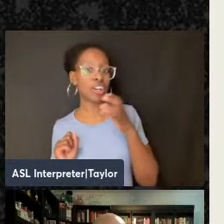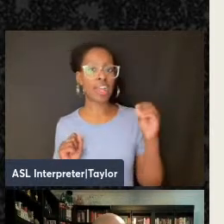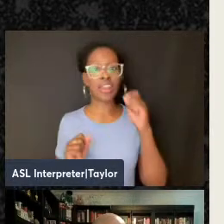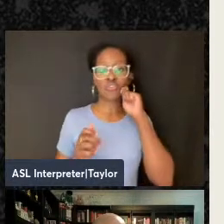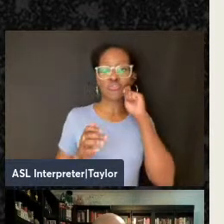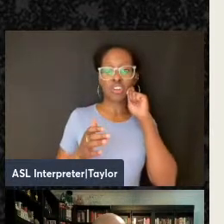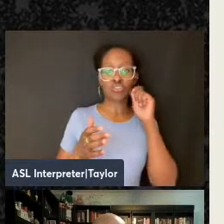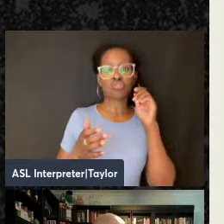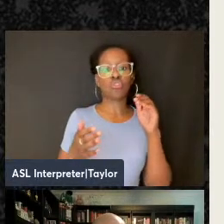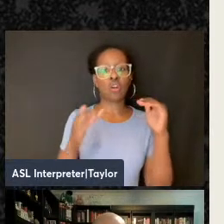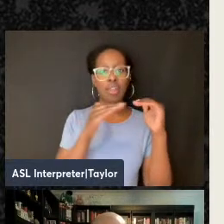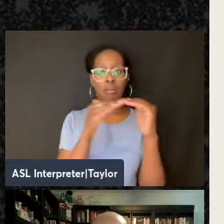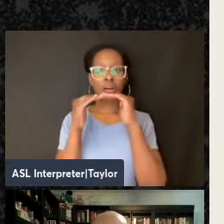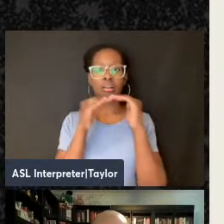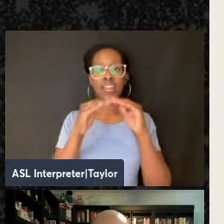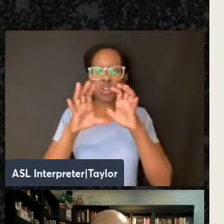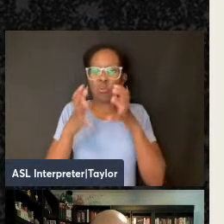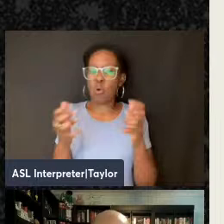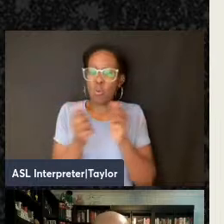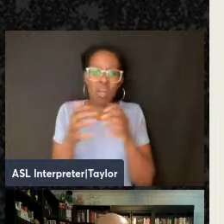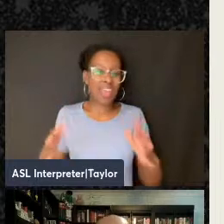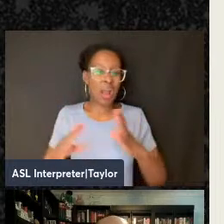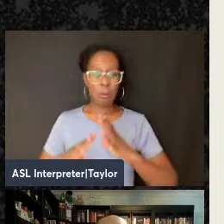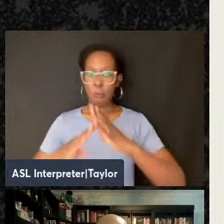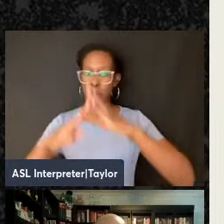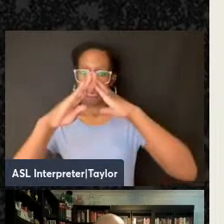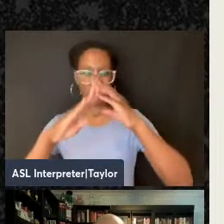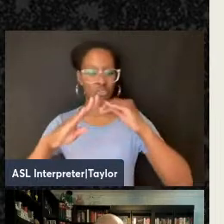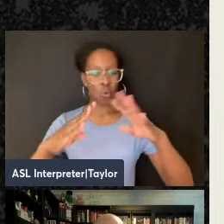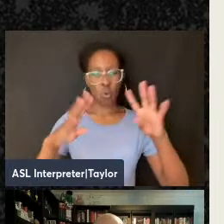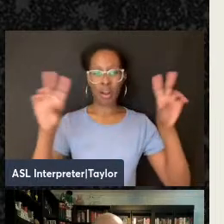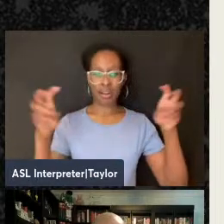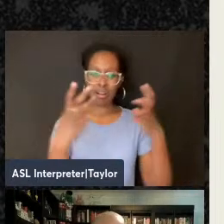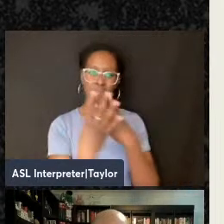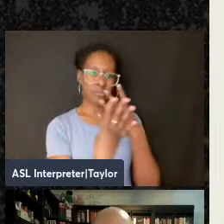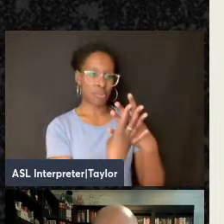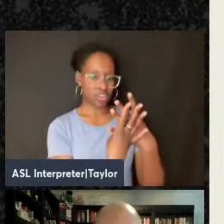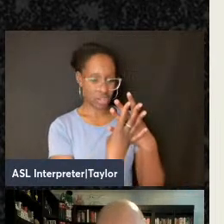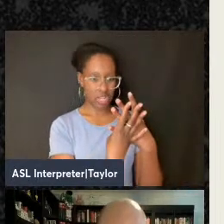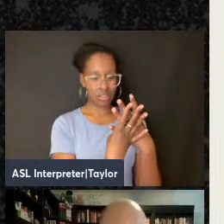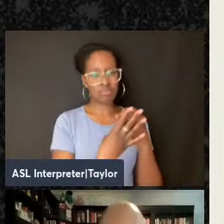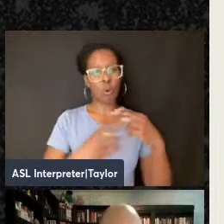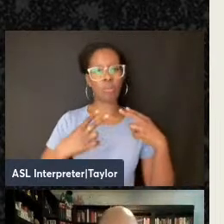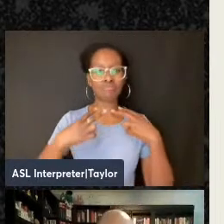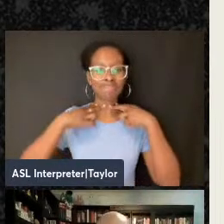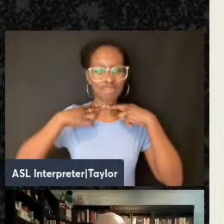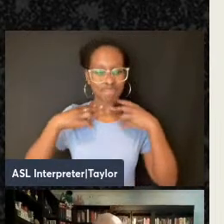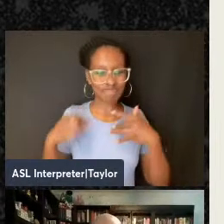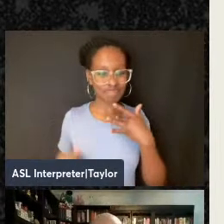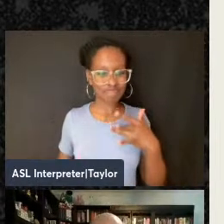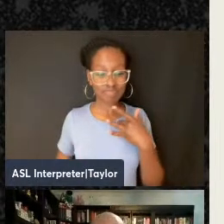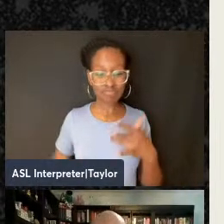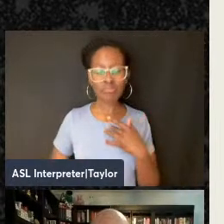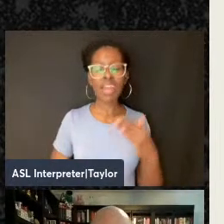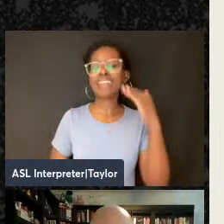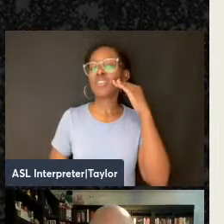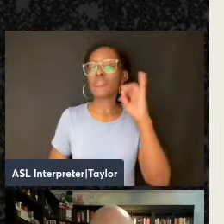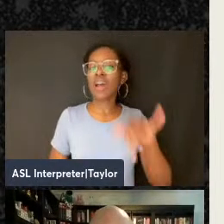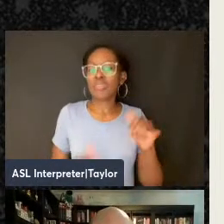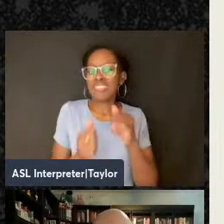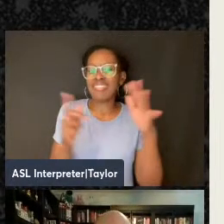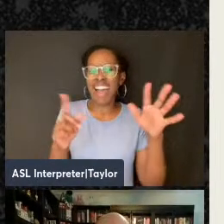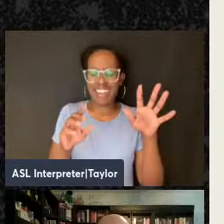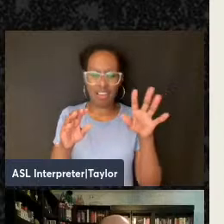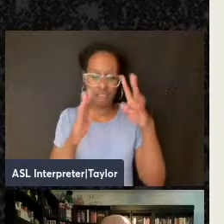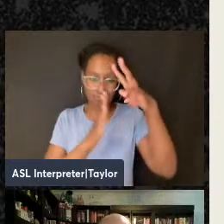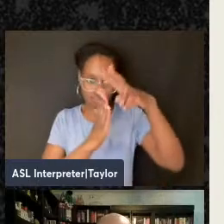borders or prisons. So I know that was a long quotation, but I think it gets to most of